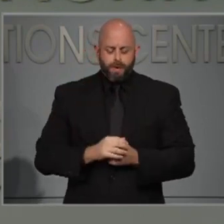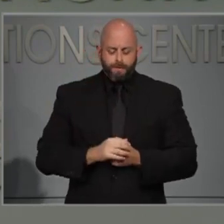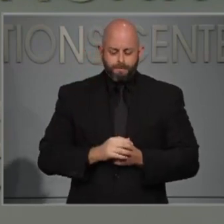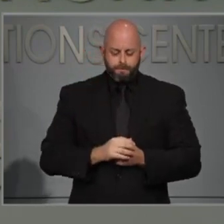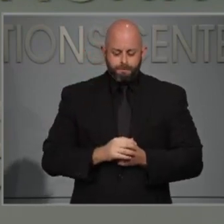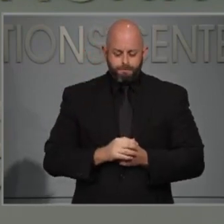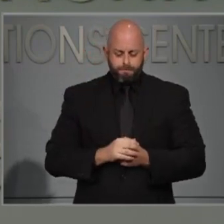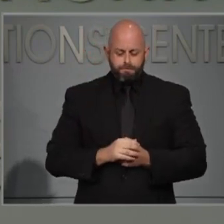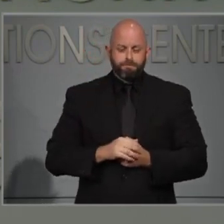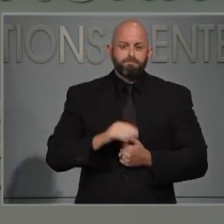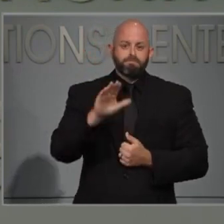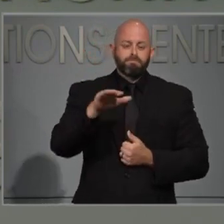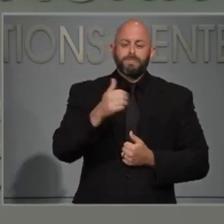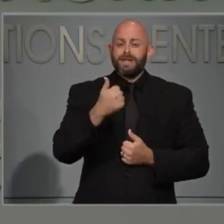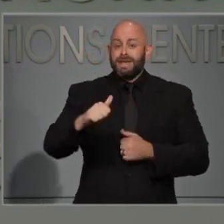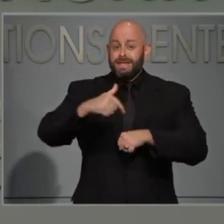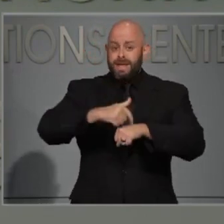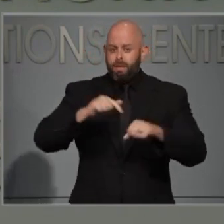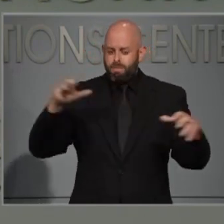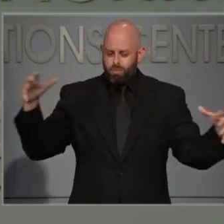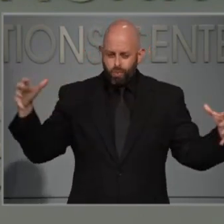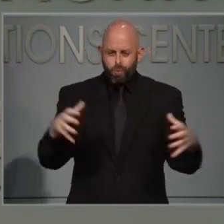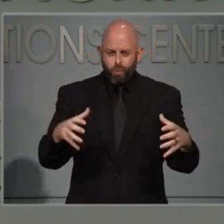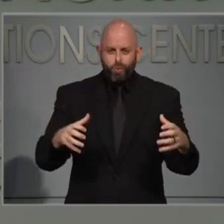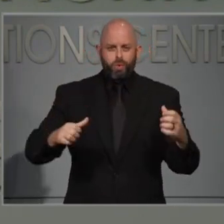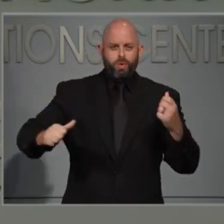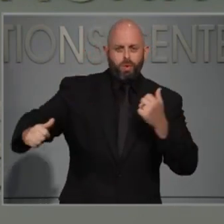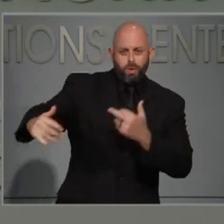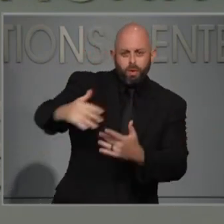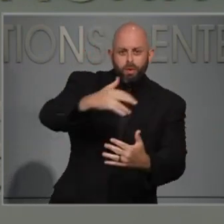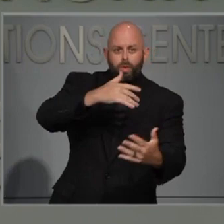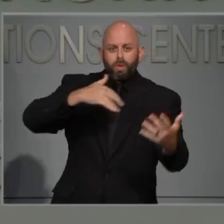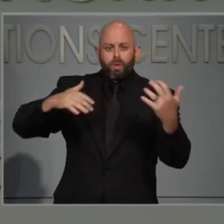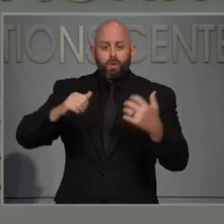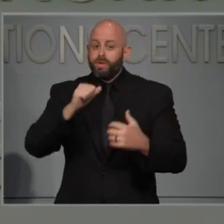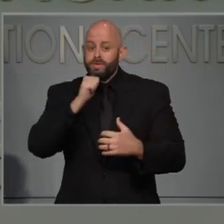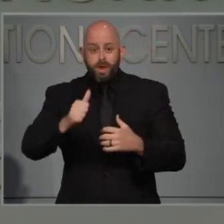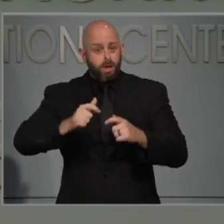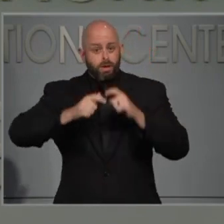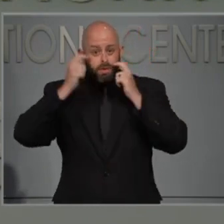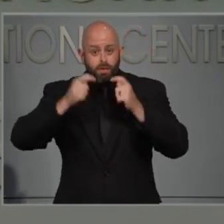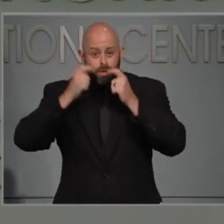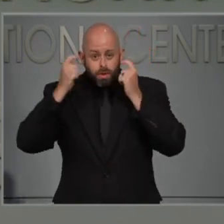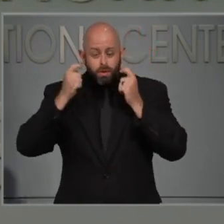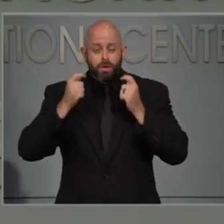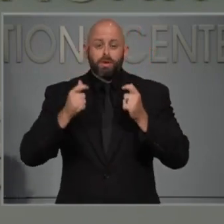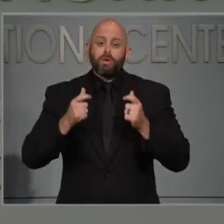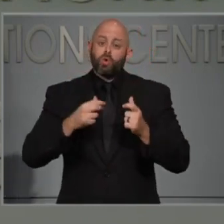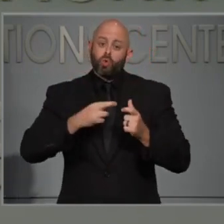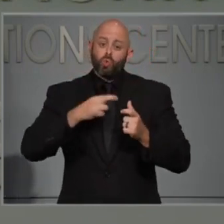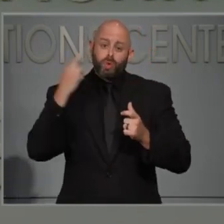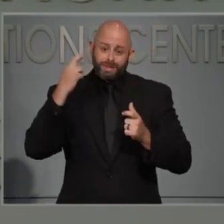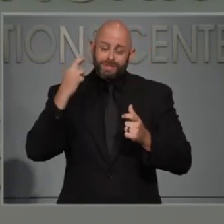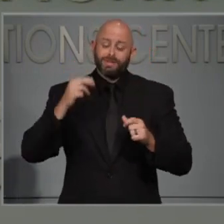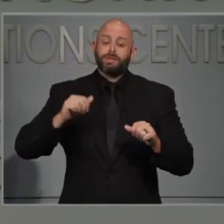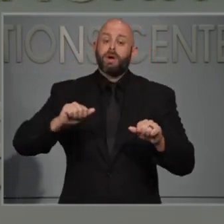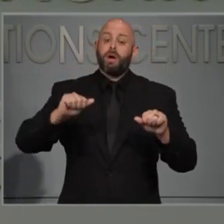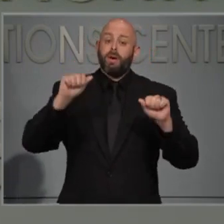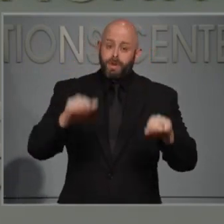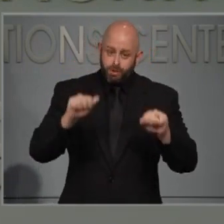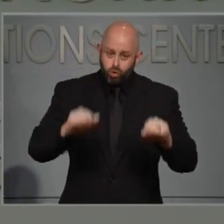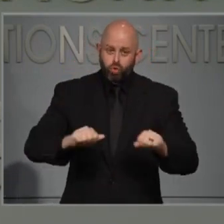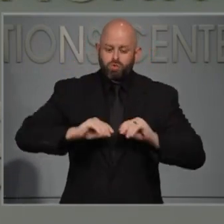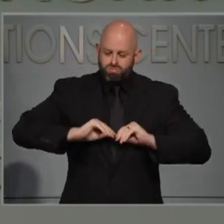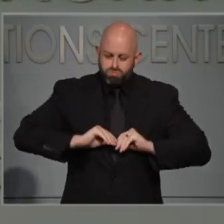distancing, many of them not wearing cloth face coverings, you have the great potential for